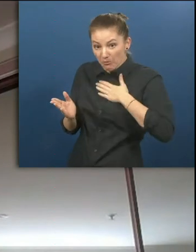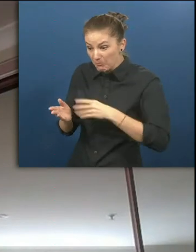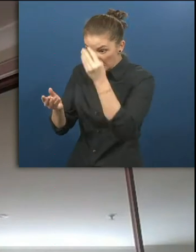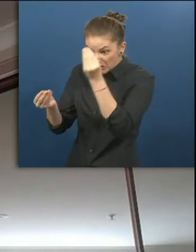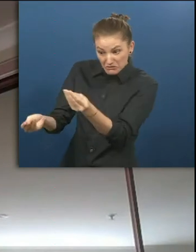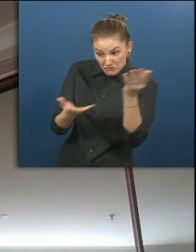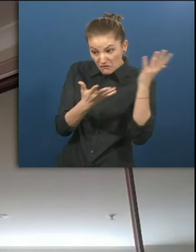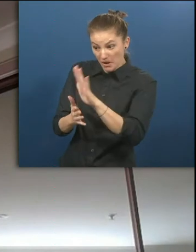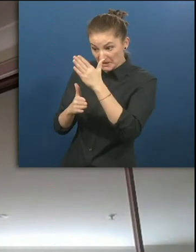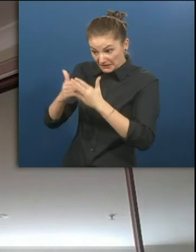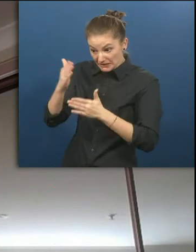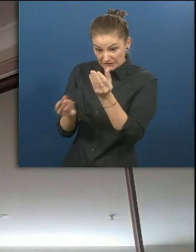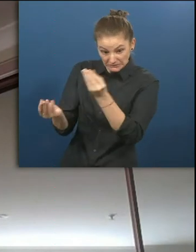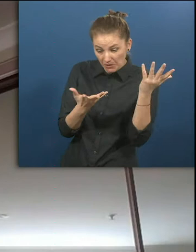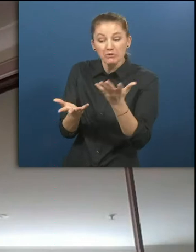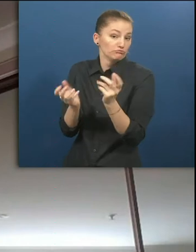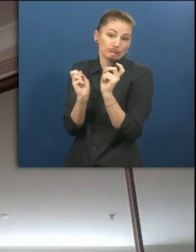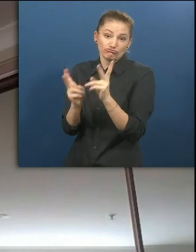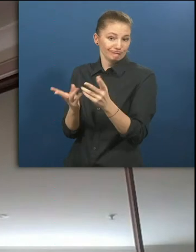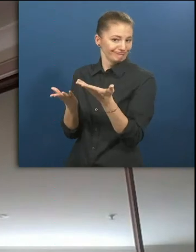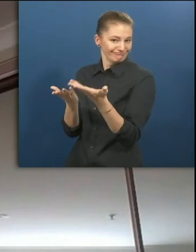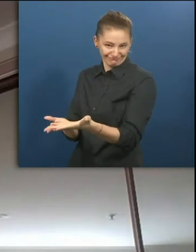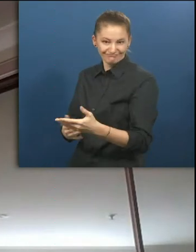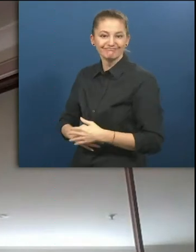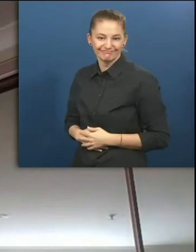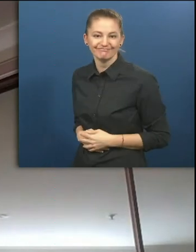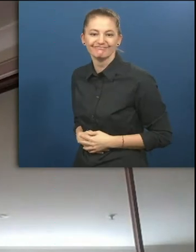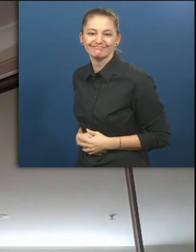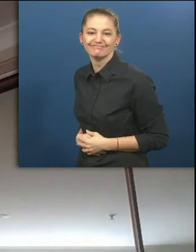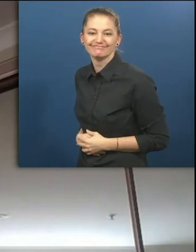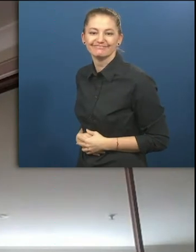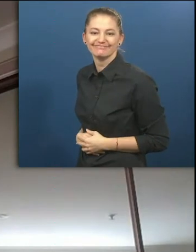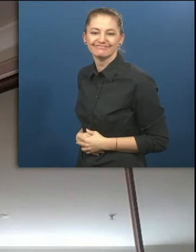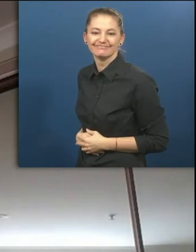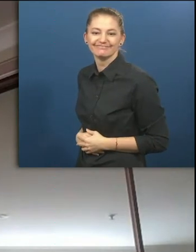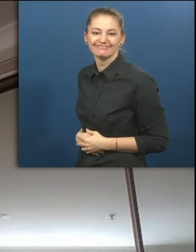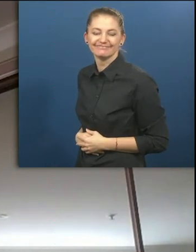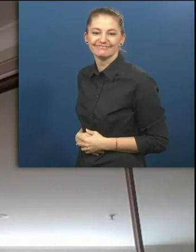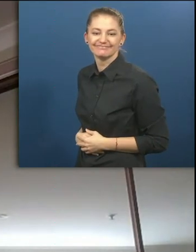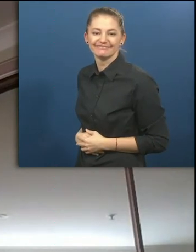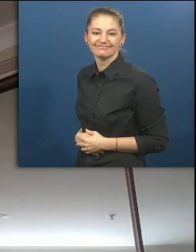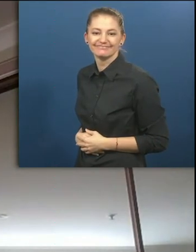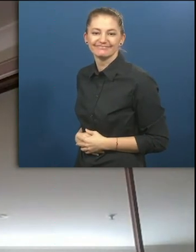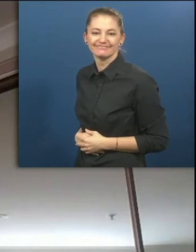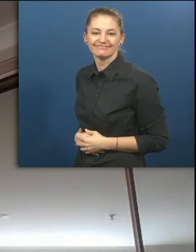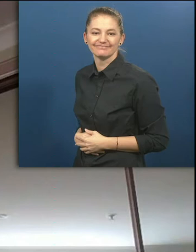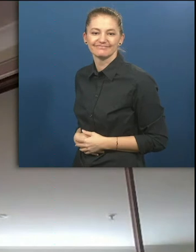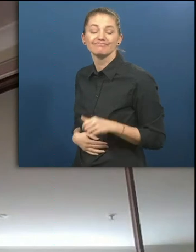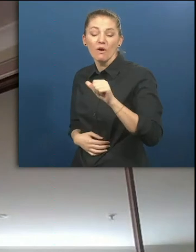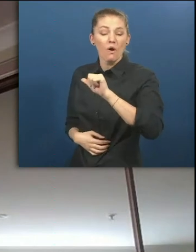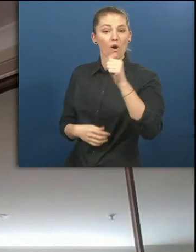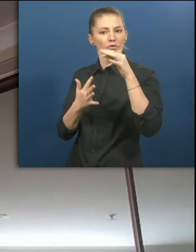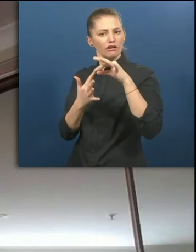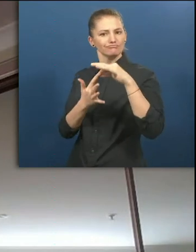disability. Each intern decides if and when they share their disability information with the employer. We